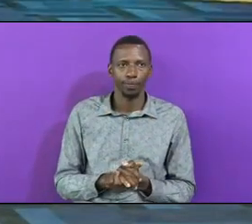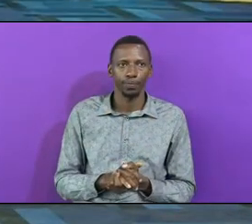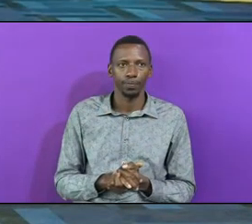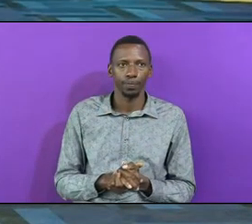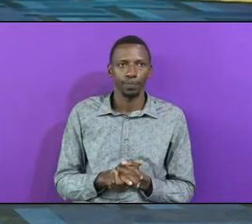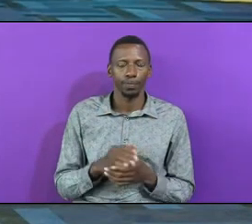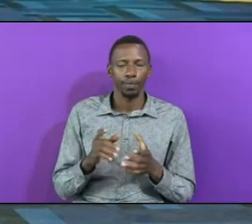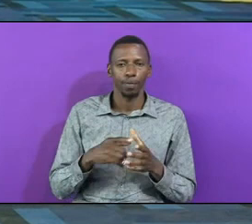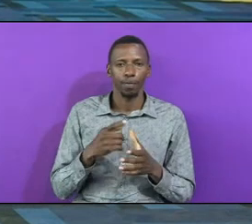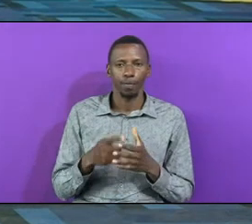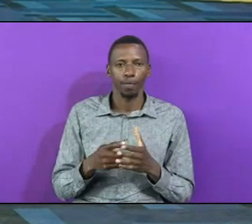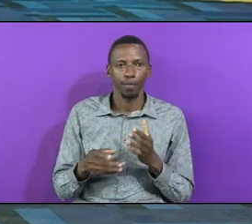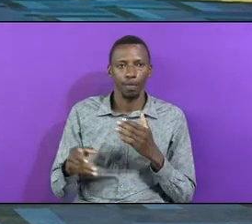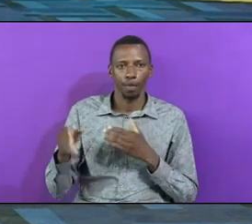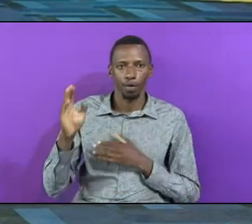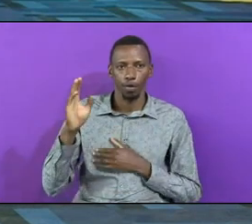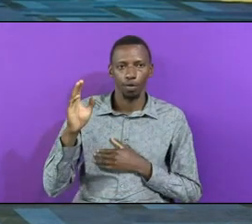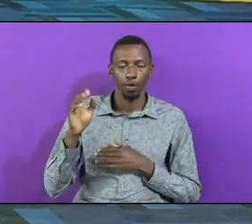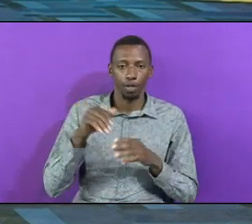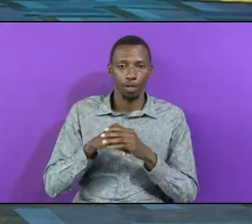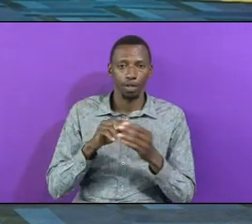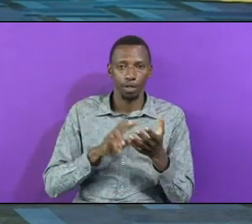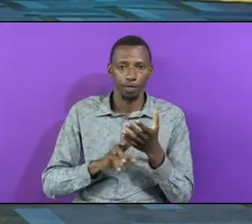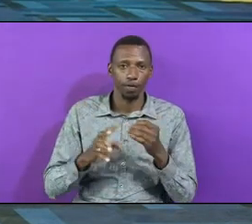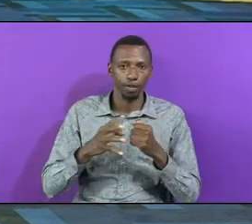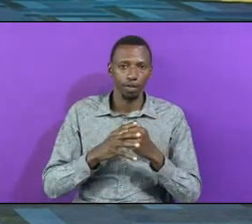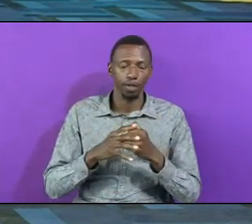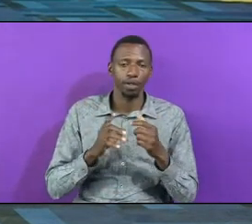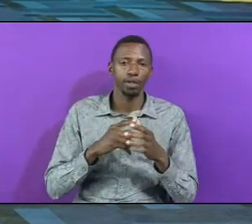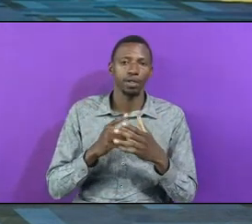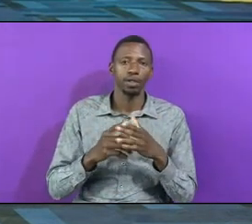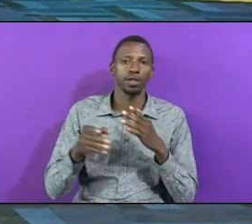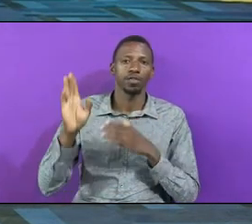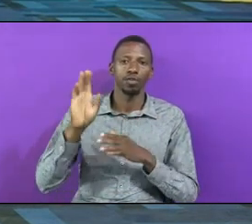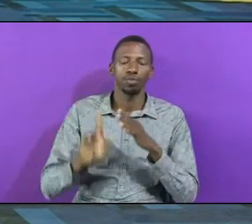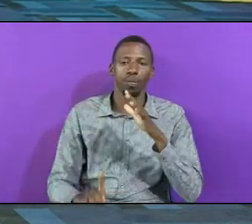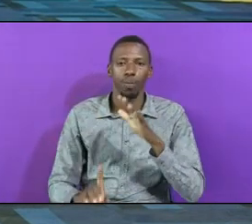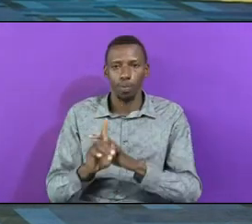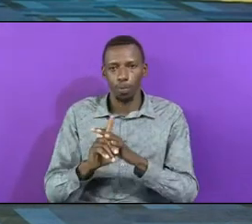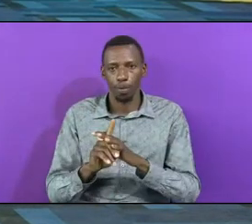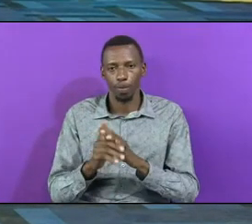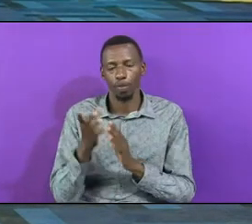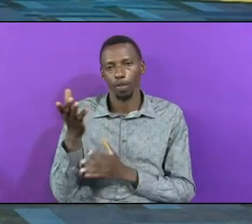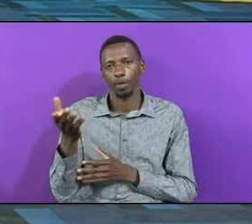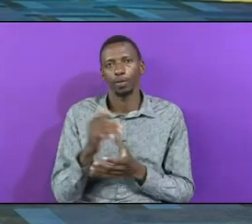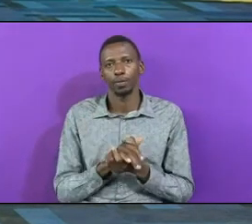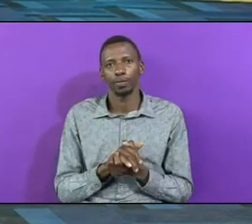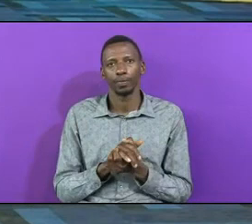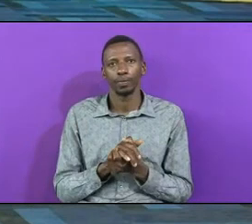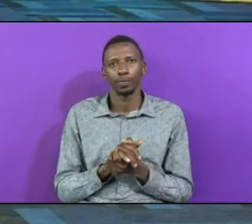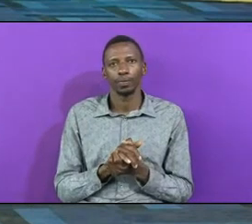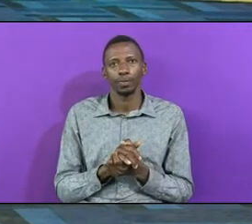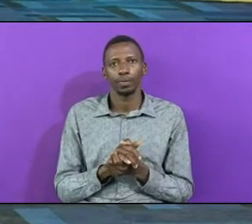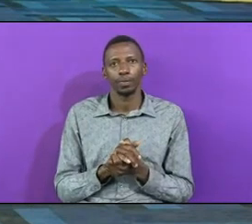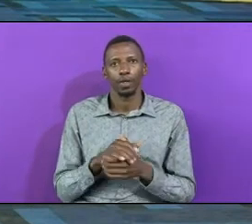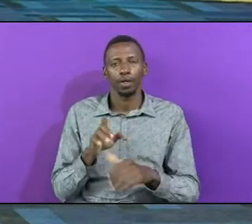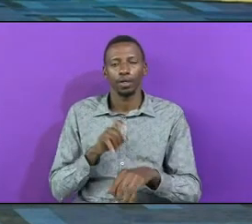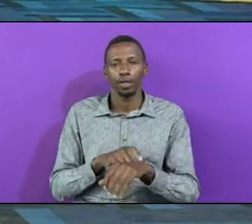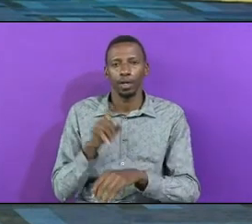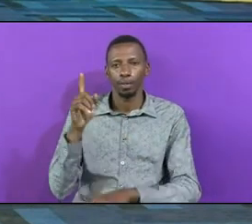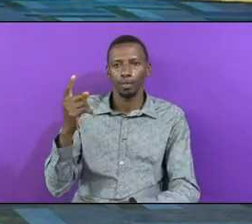Then God That Is Verse Nine Then God Appeared To Jacob Again When He Came